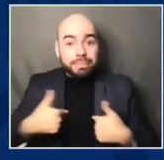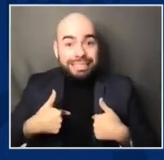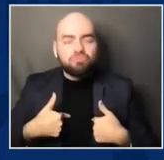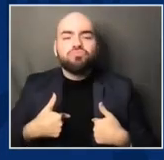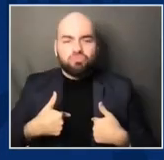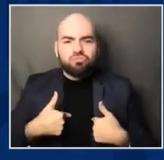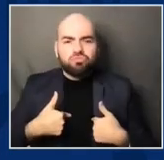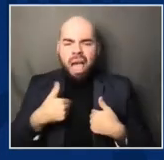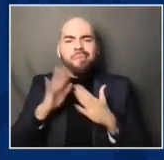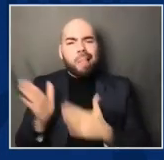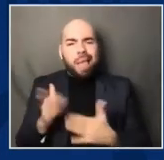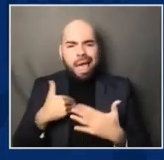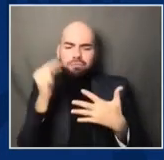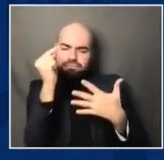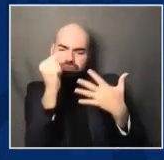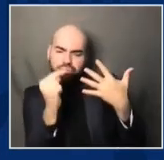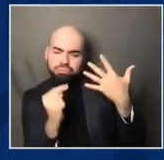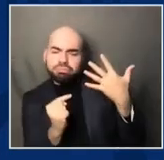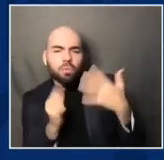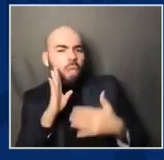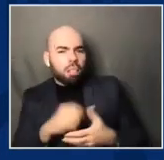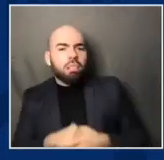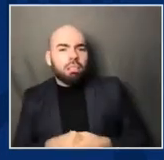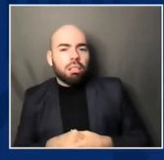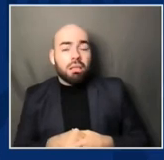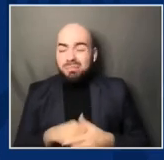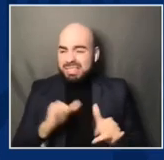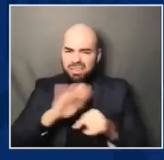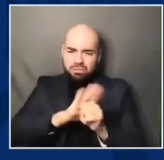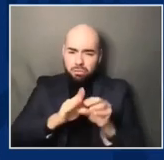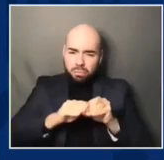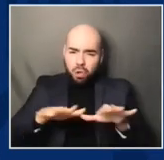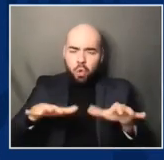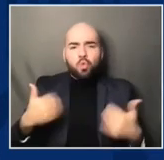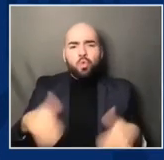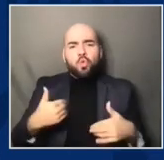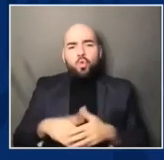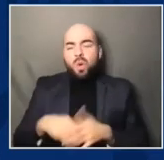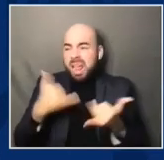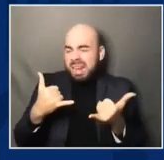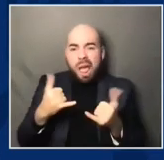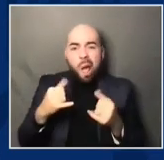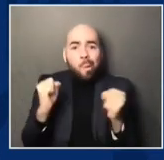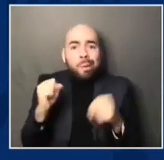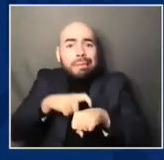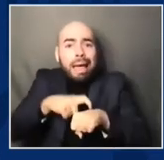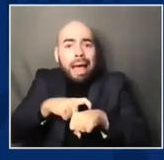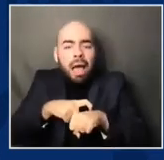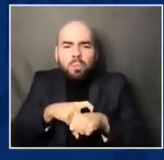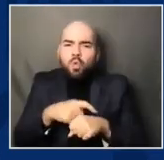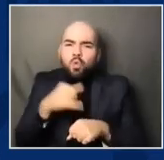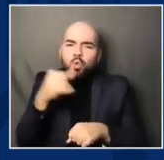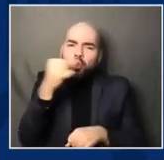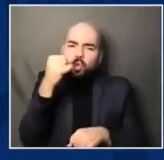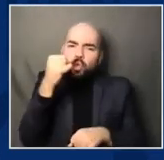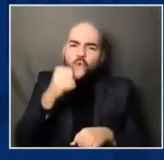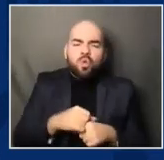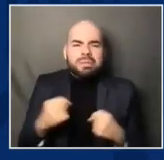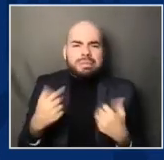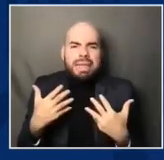pandemic. We're still facing a very dark winter. There are now nearly 10 million COVID cases in the United States.